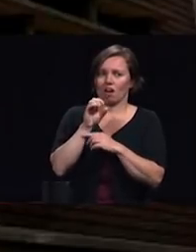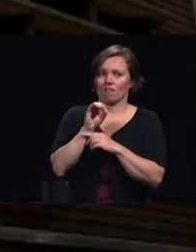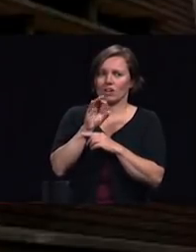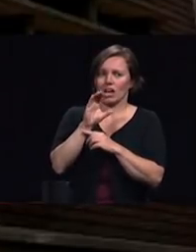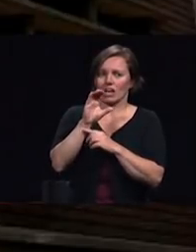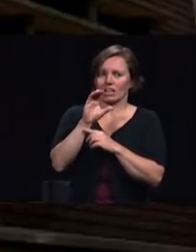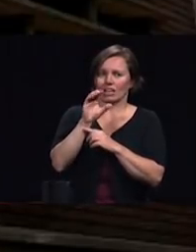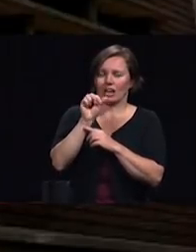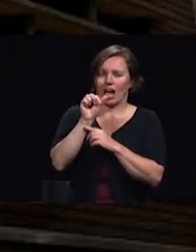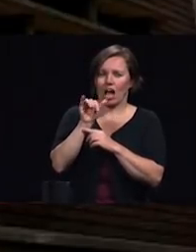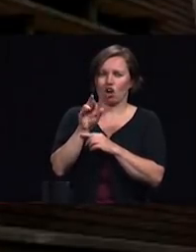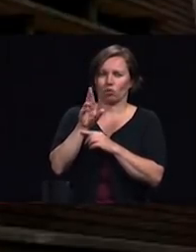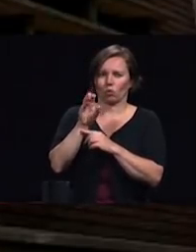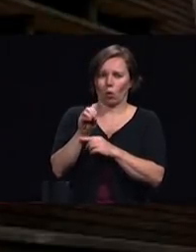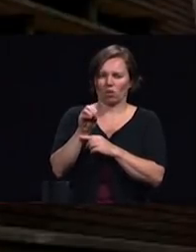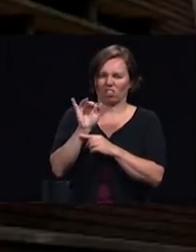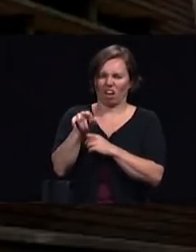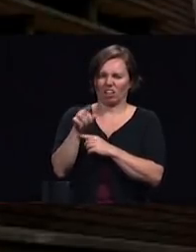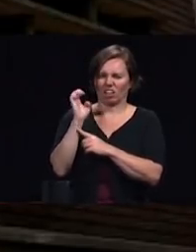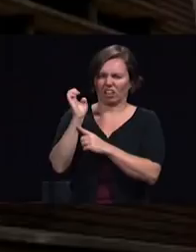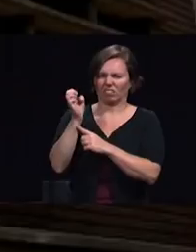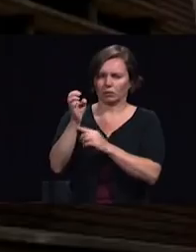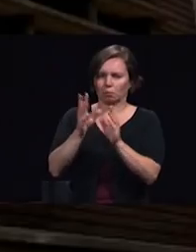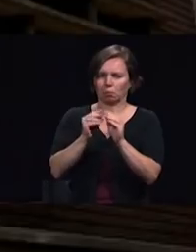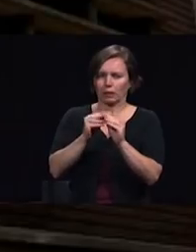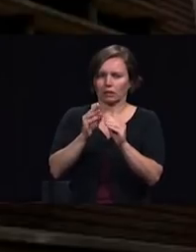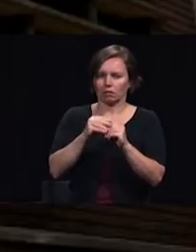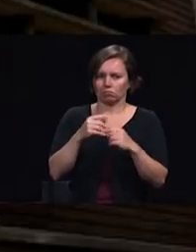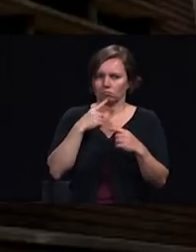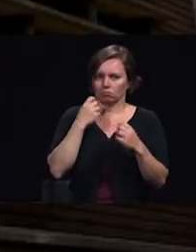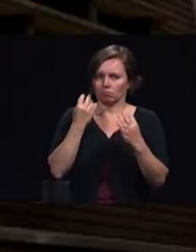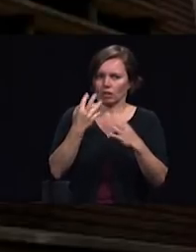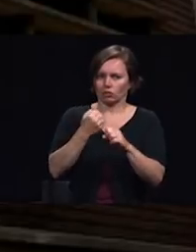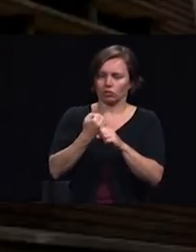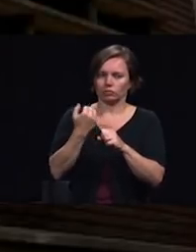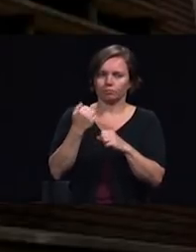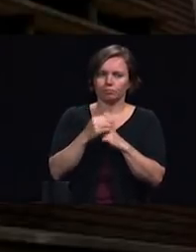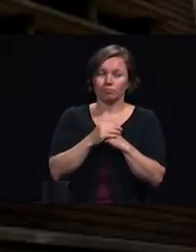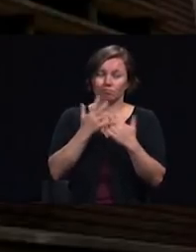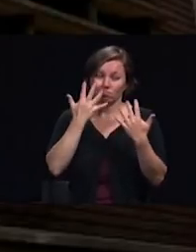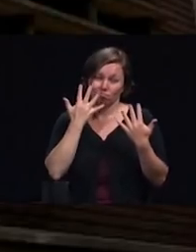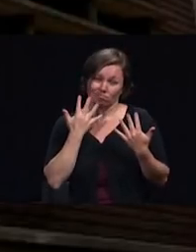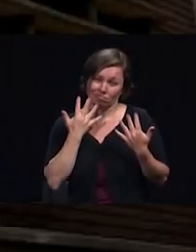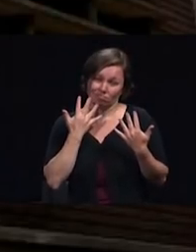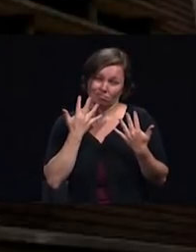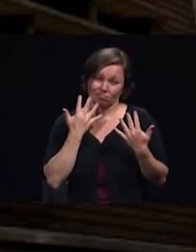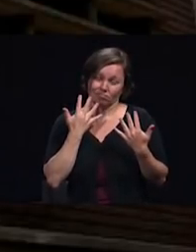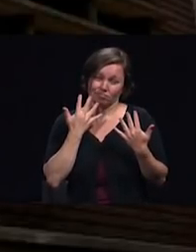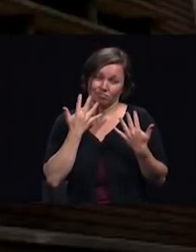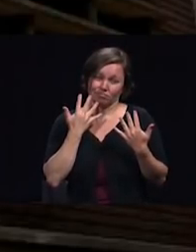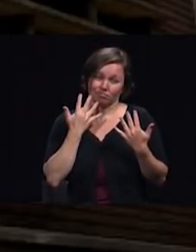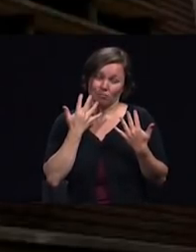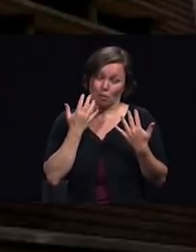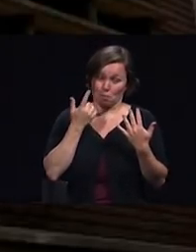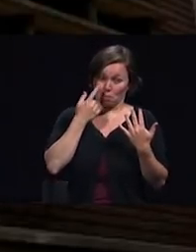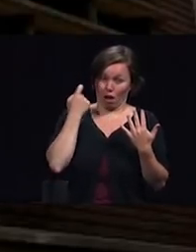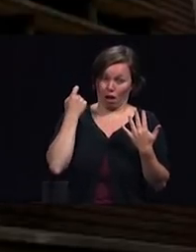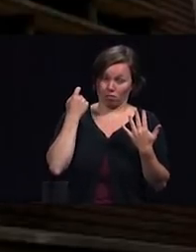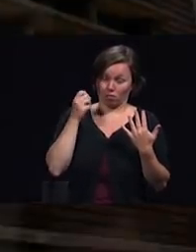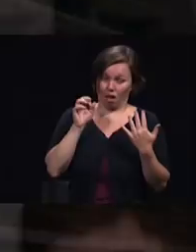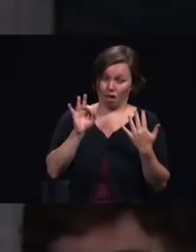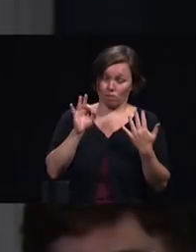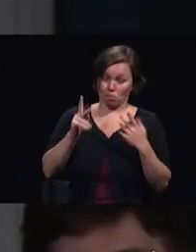had been held for many years and unfortunately due to the ex-migration of many